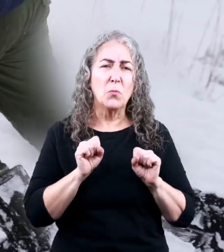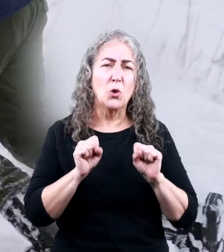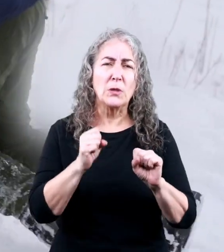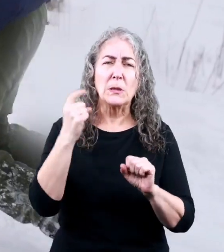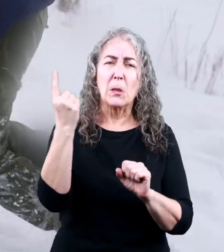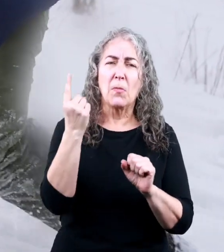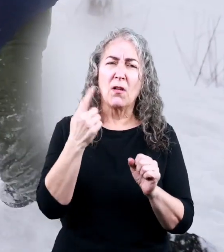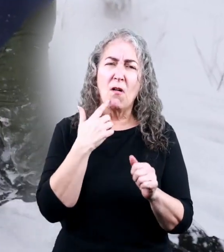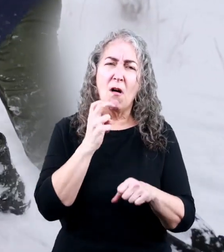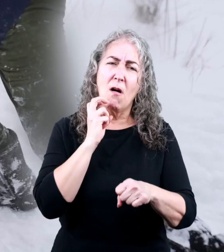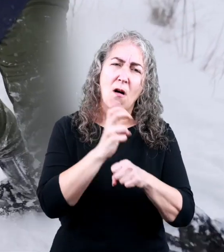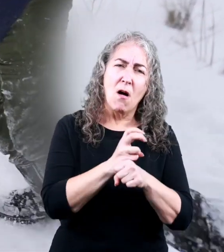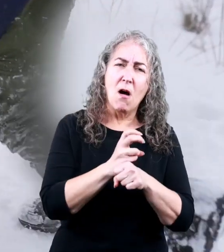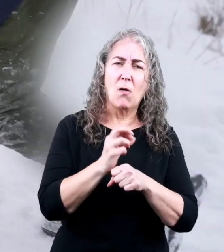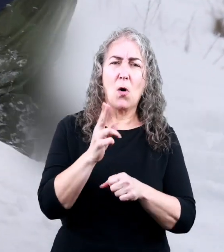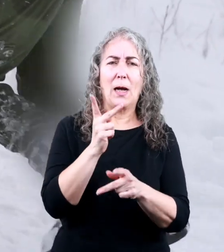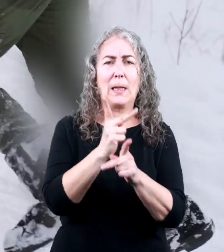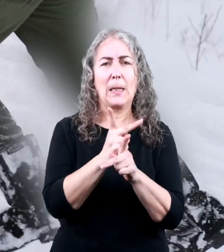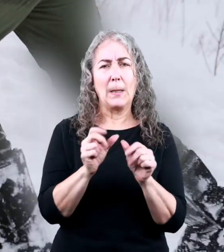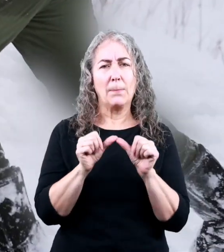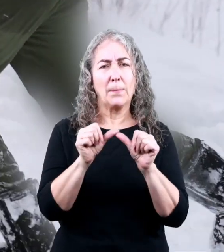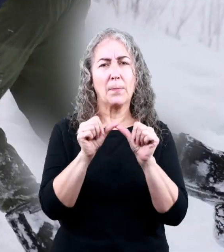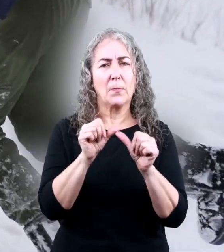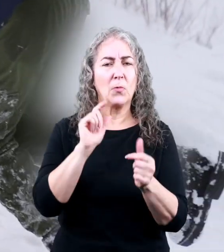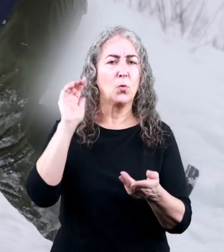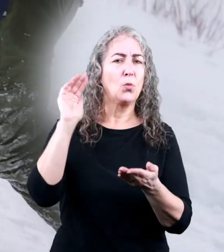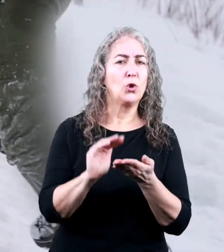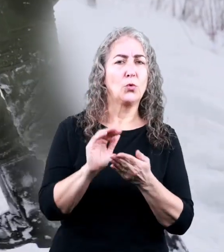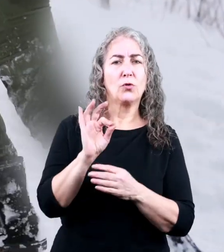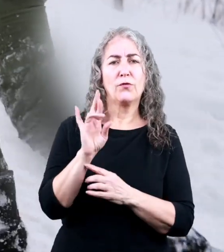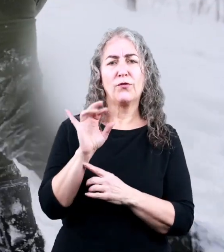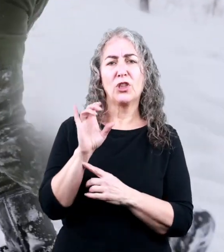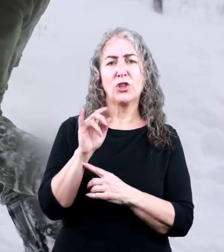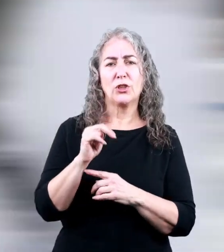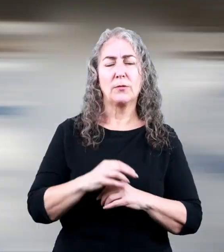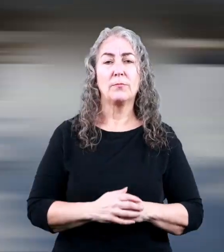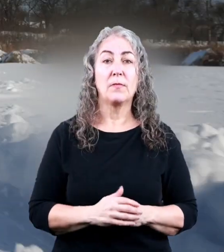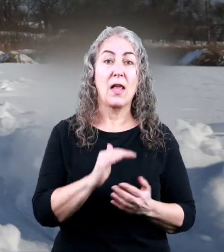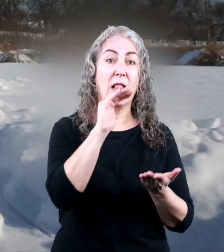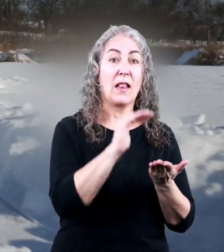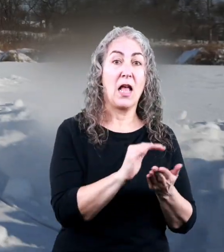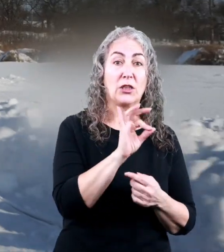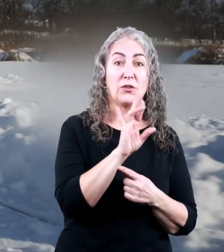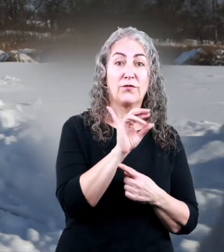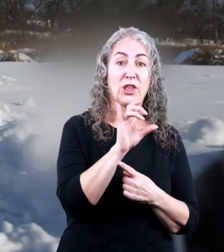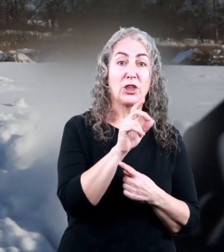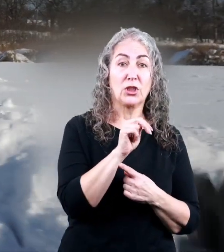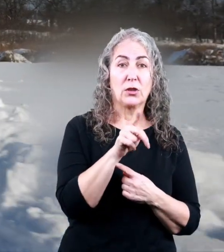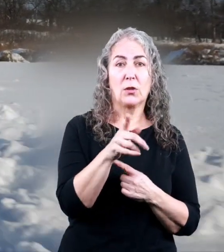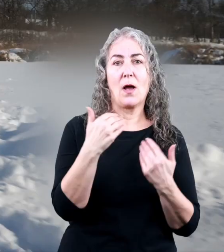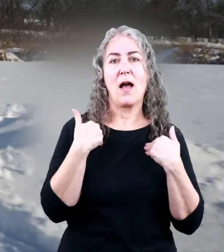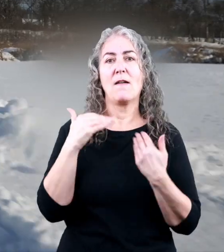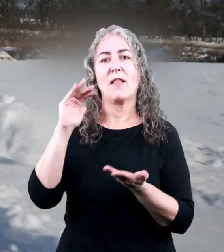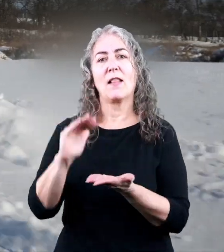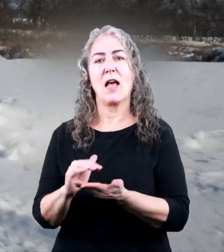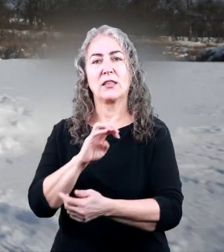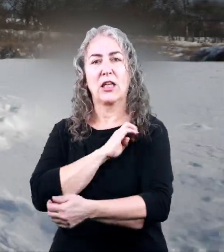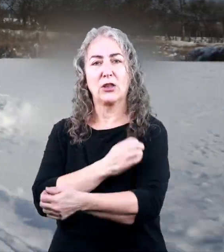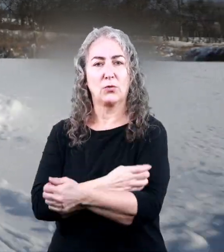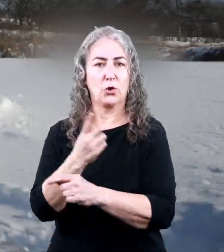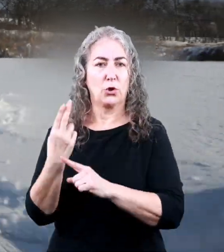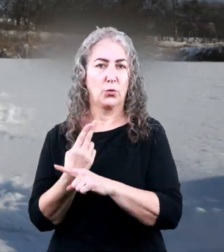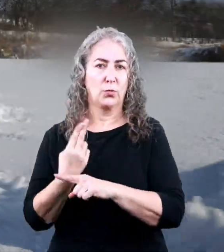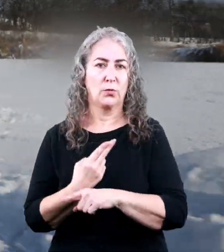don't have to push something as hard to keep it moving when you reduce the friction. The less friction you have, the less